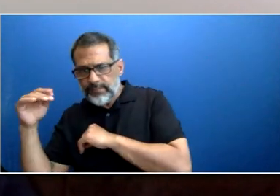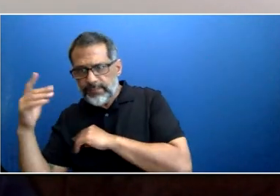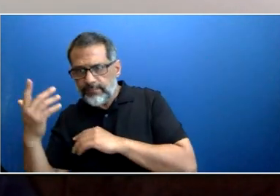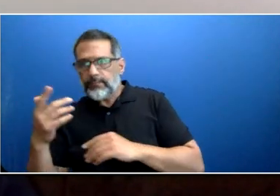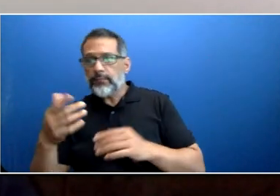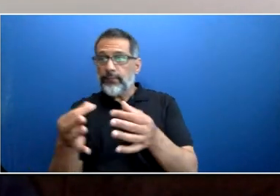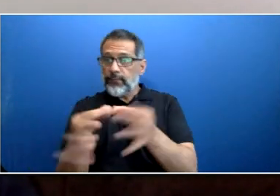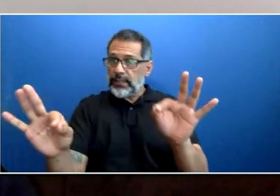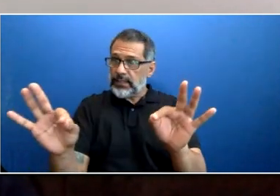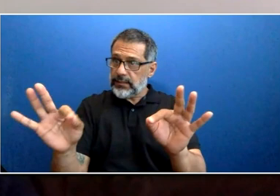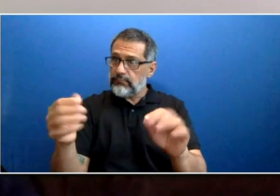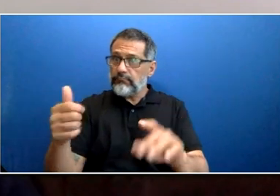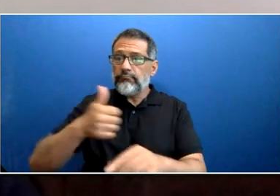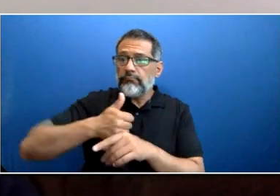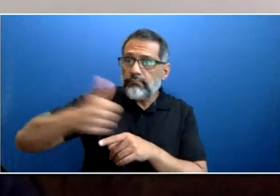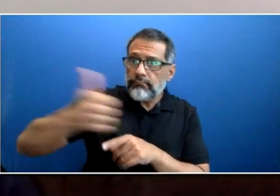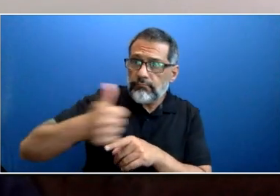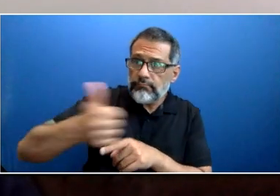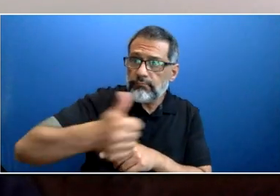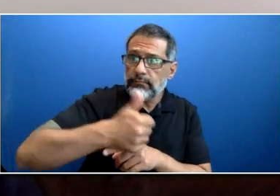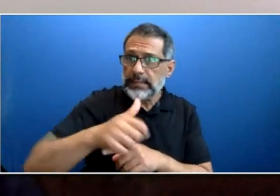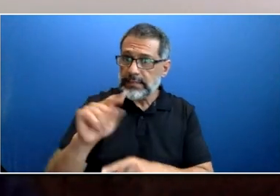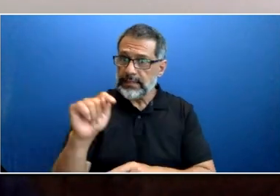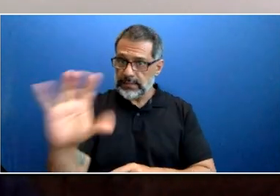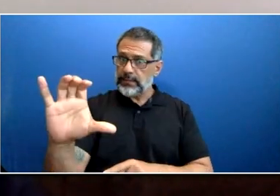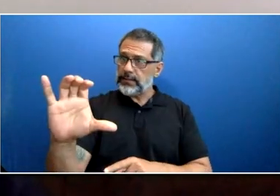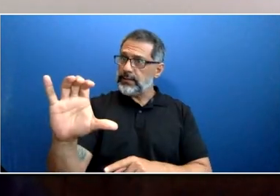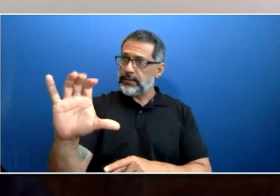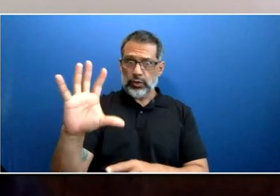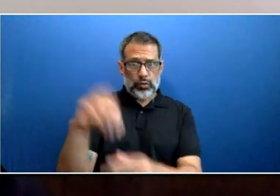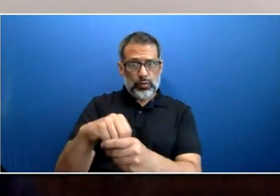a defined benefit pension plan.